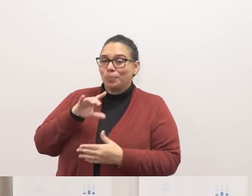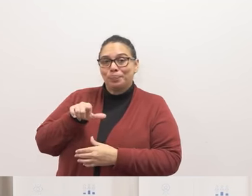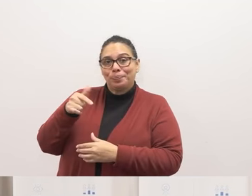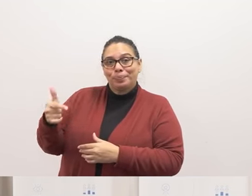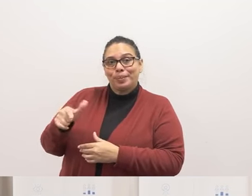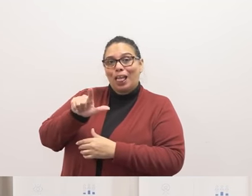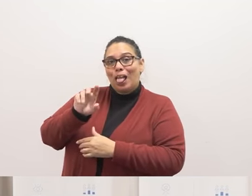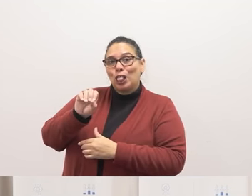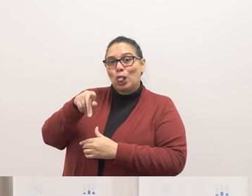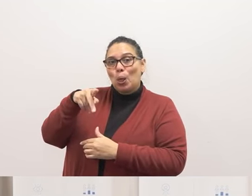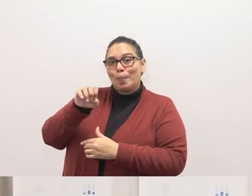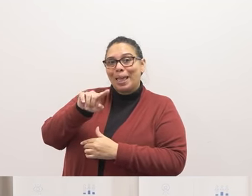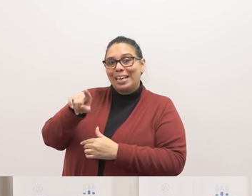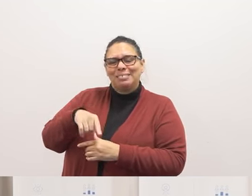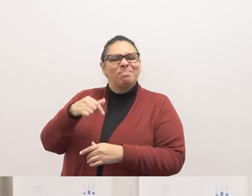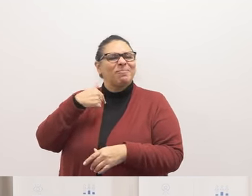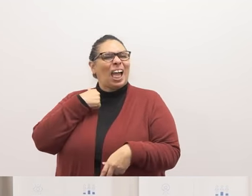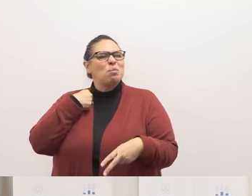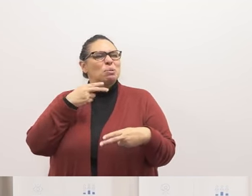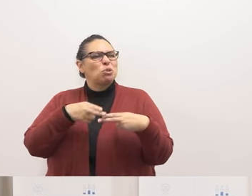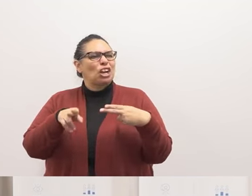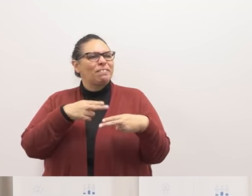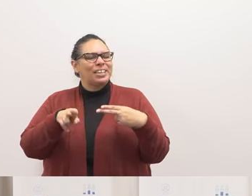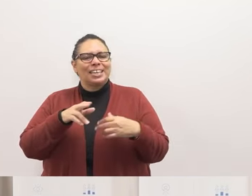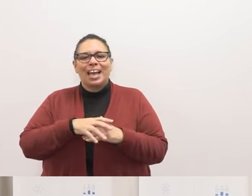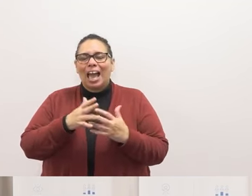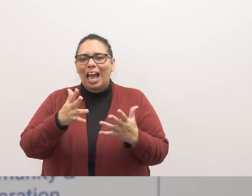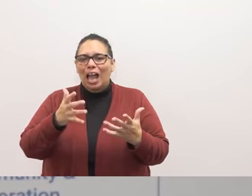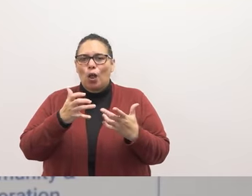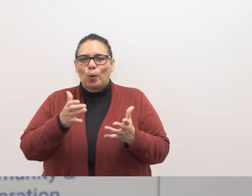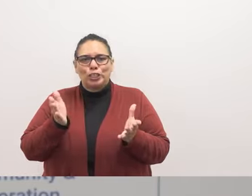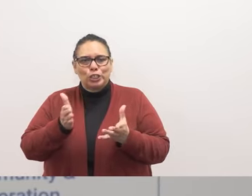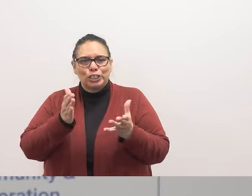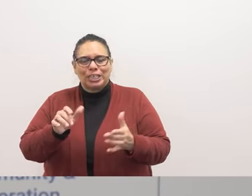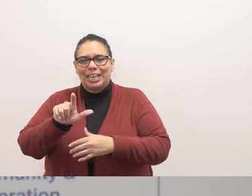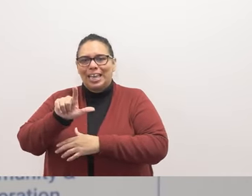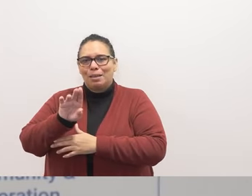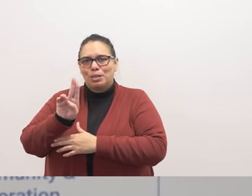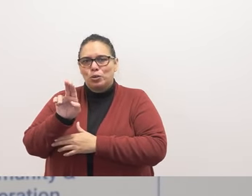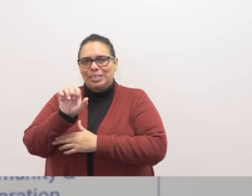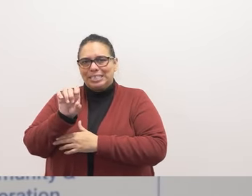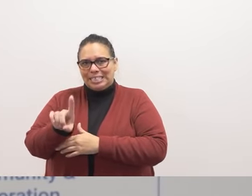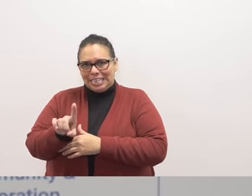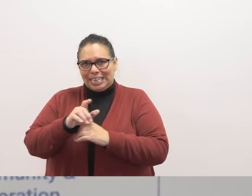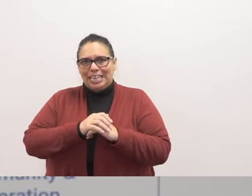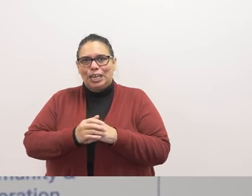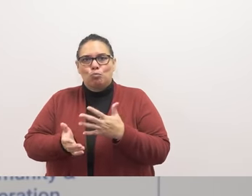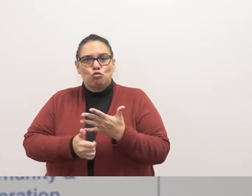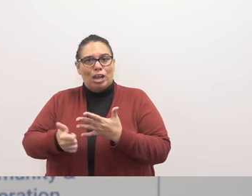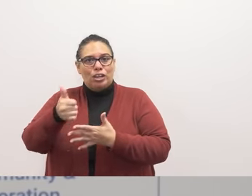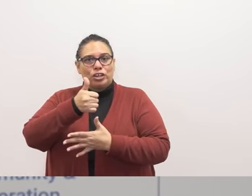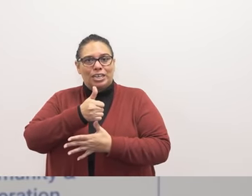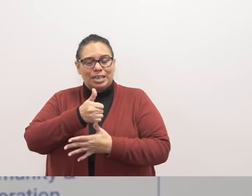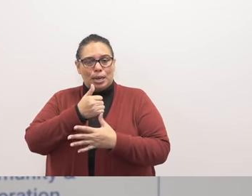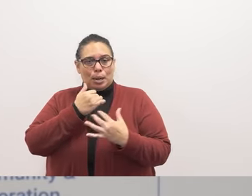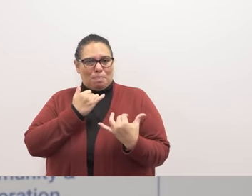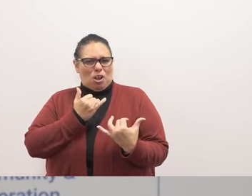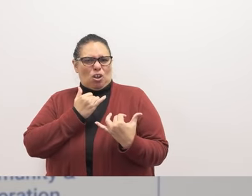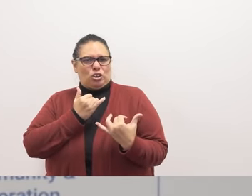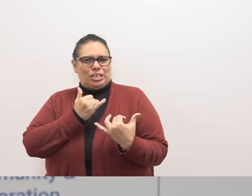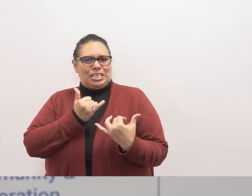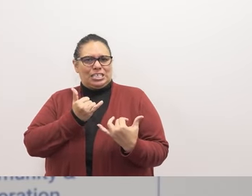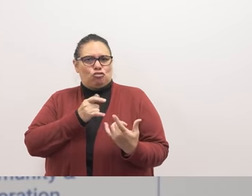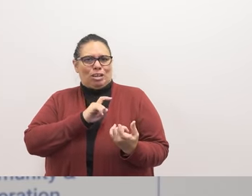i'll be just brief um i'd just like to urge lbusd to prioritize modernization and